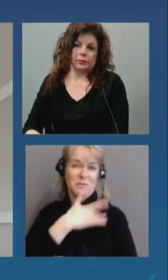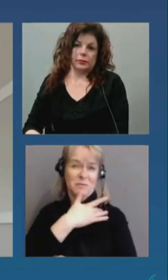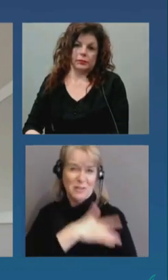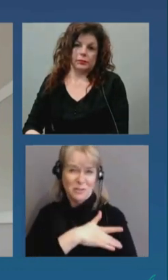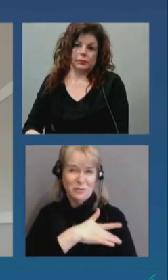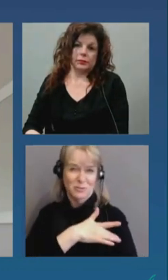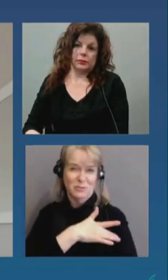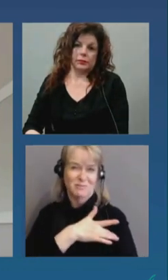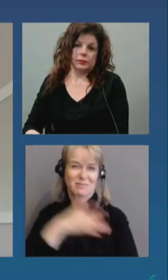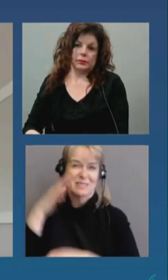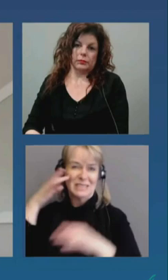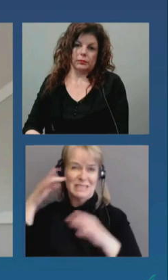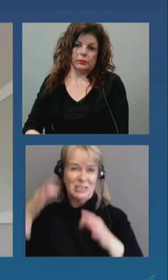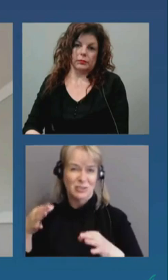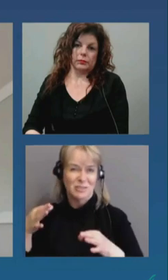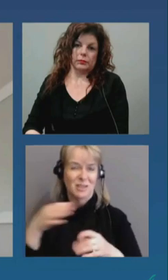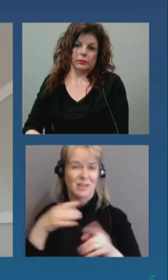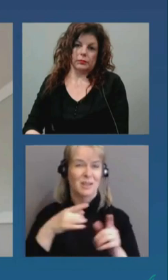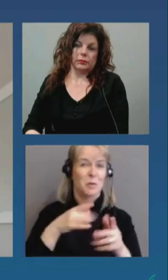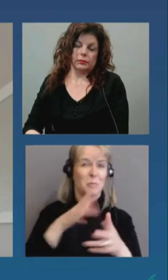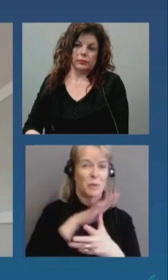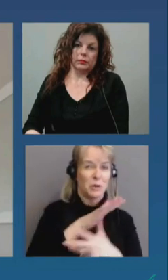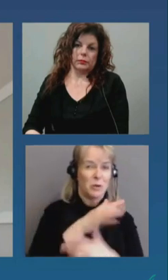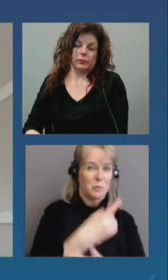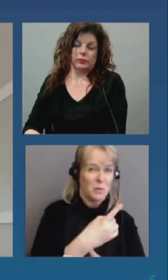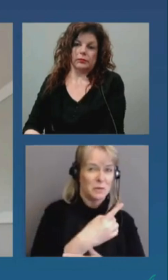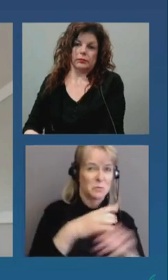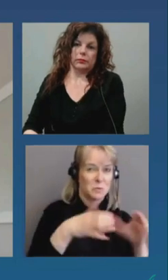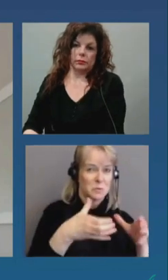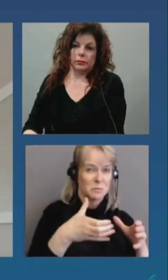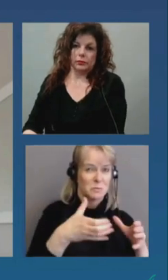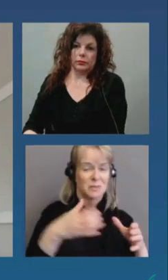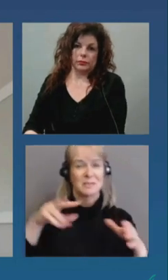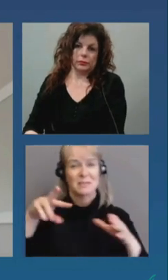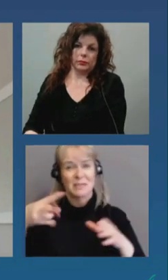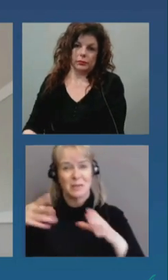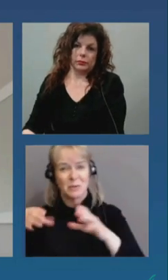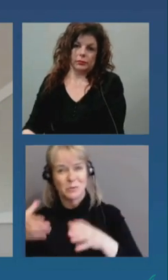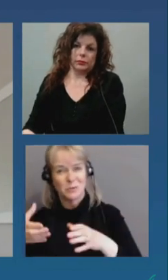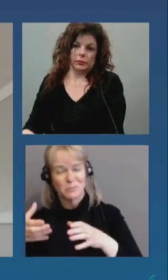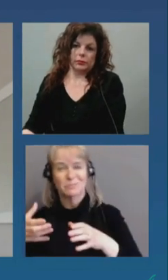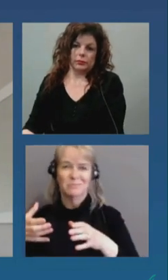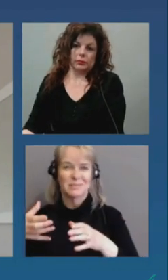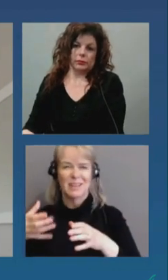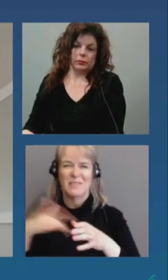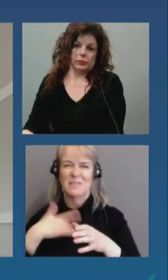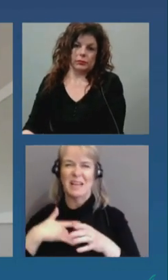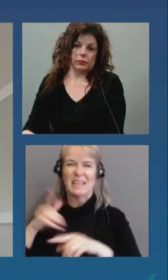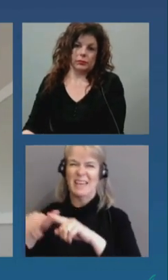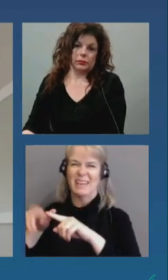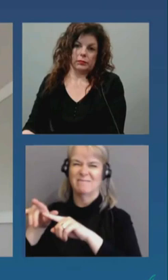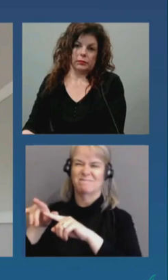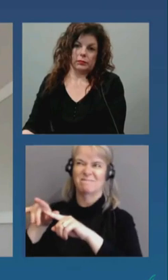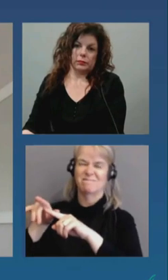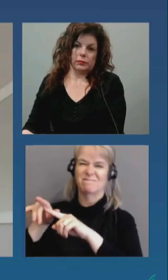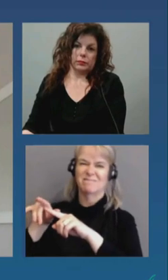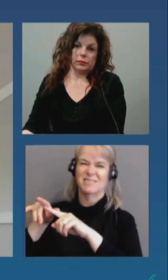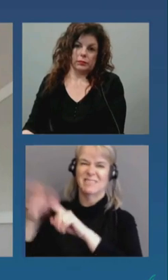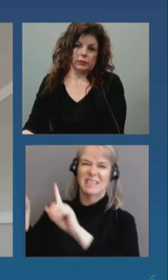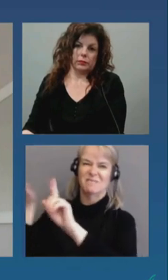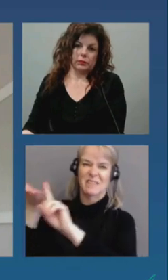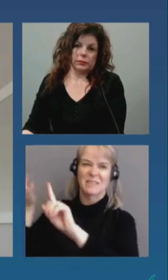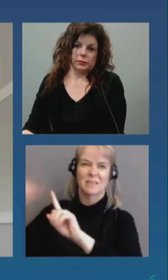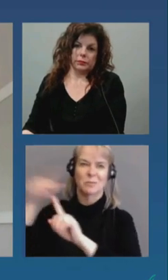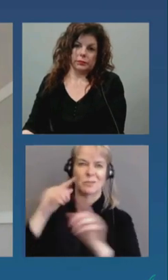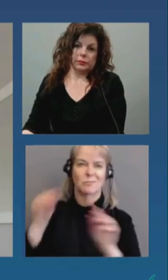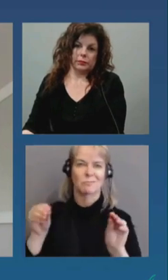between groups one and two but we're always having conversations with the province about what we see locally where i have discretion and